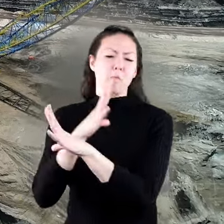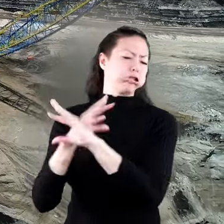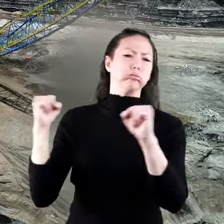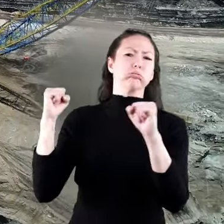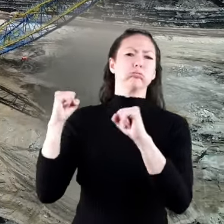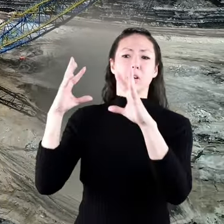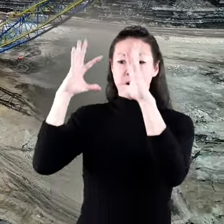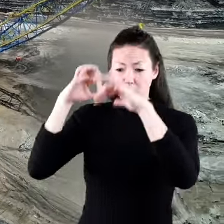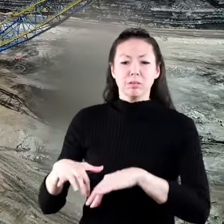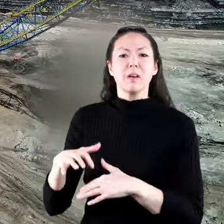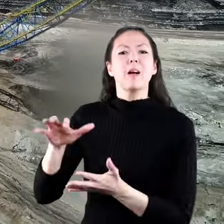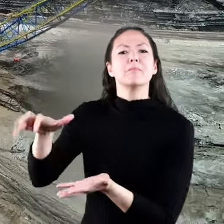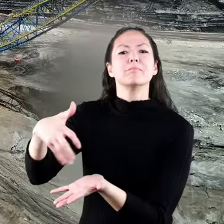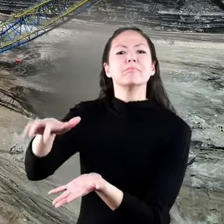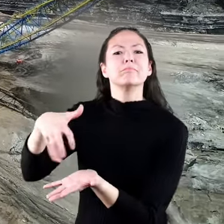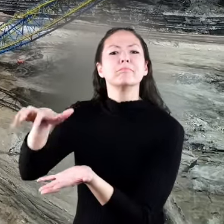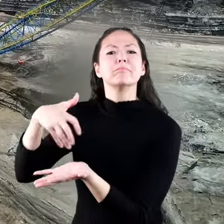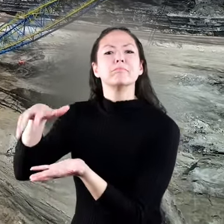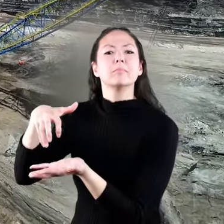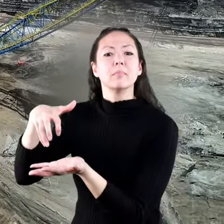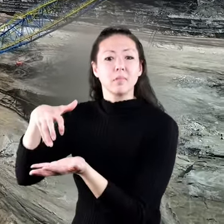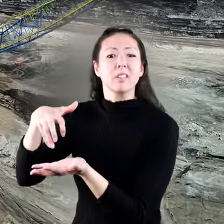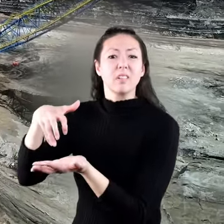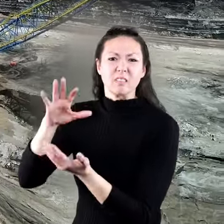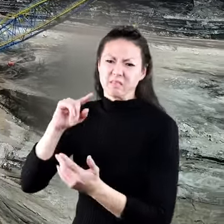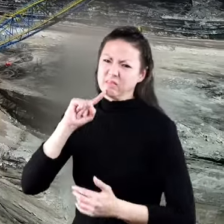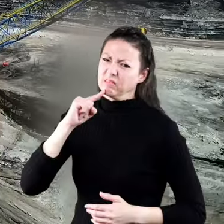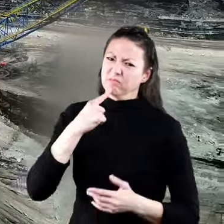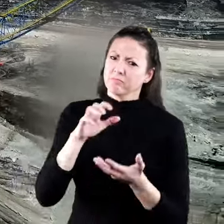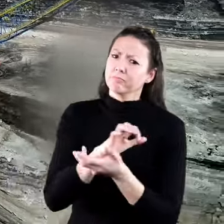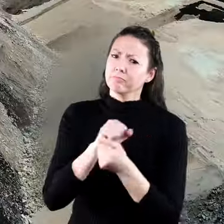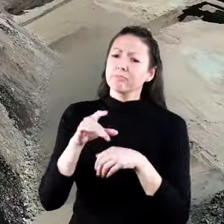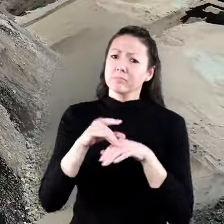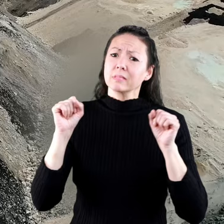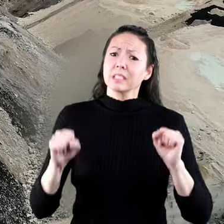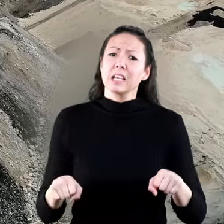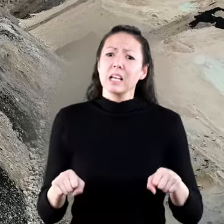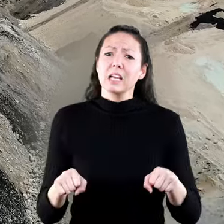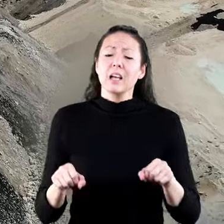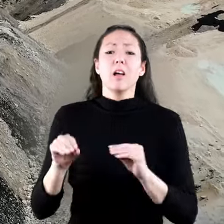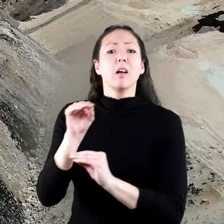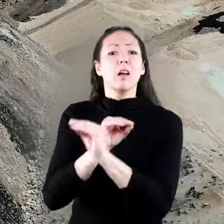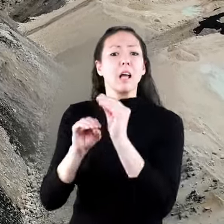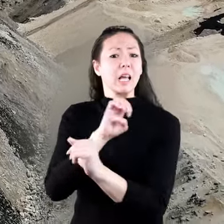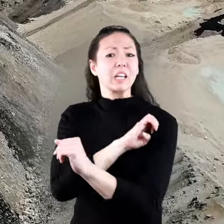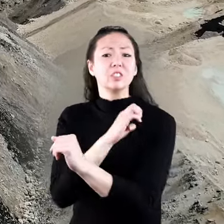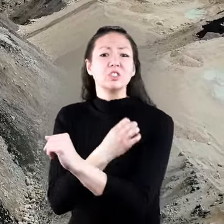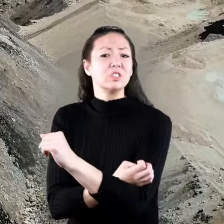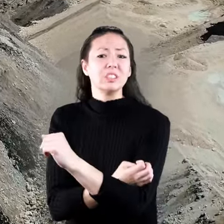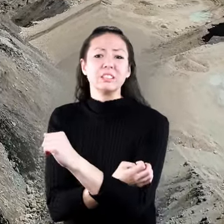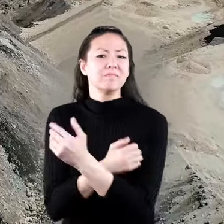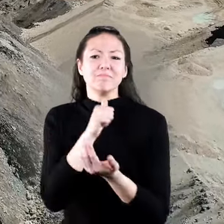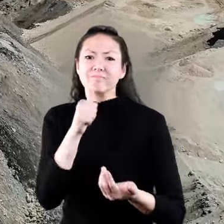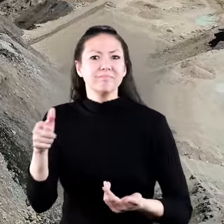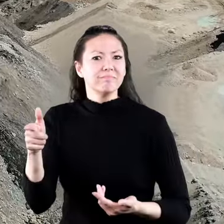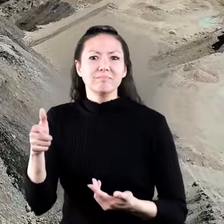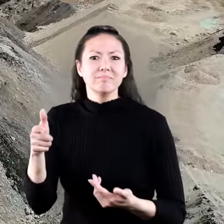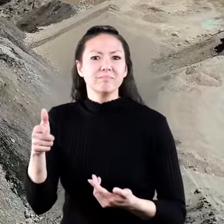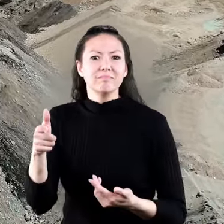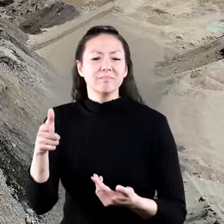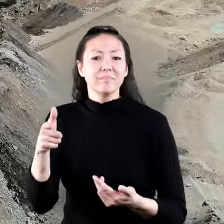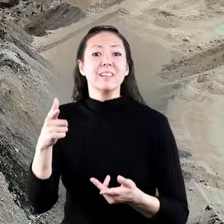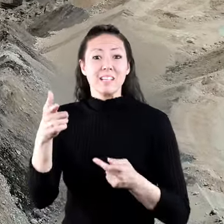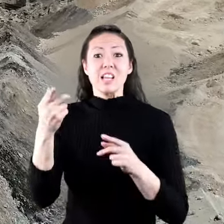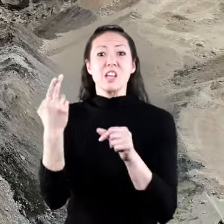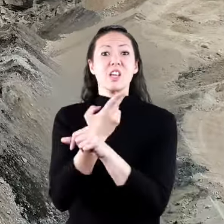the tops of mountains are exploded away, which can severely scar the landscape. Coal is also a non-renewable source of